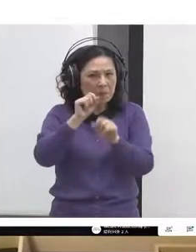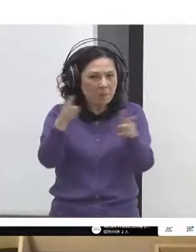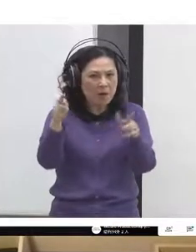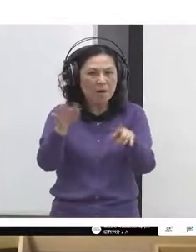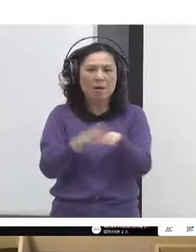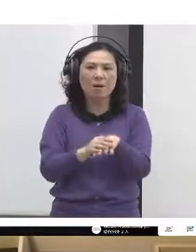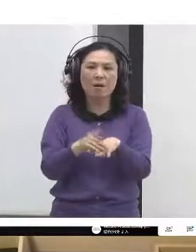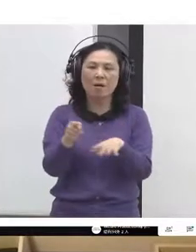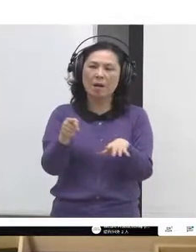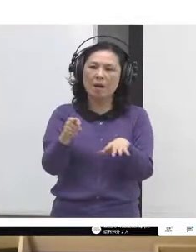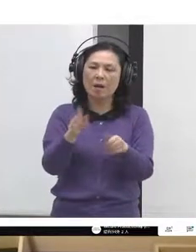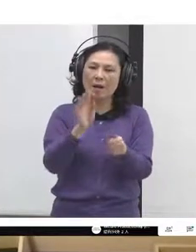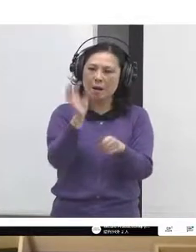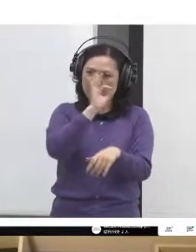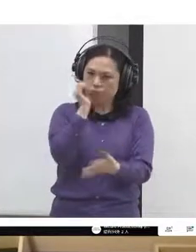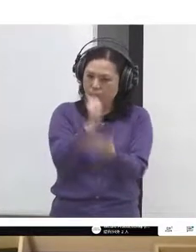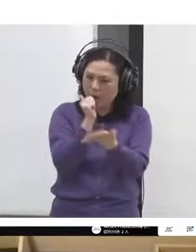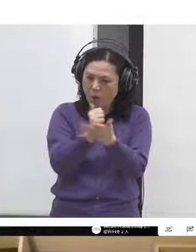Liz.